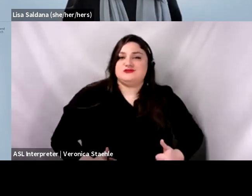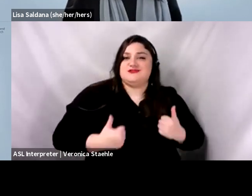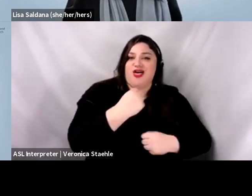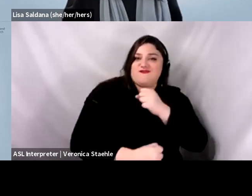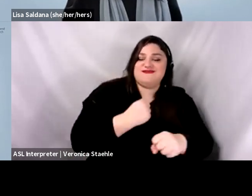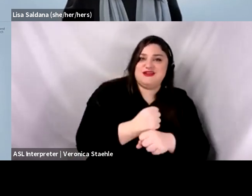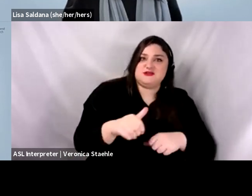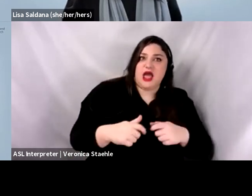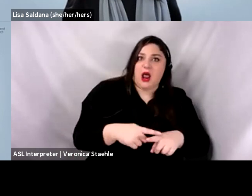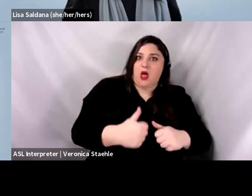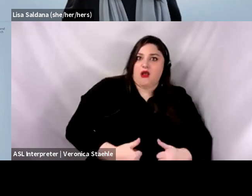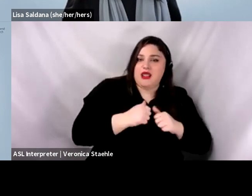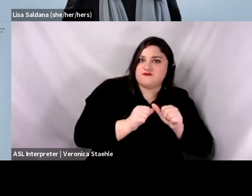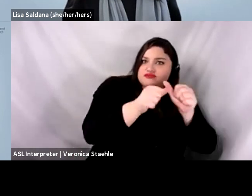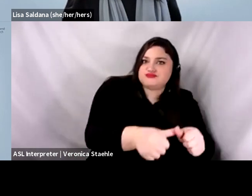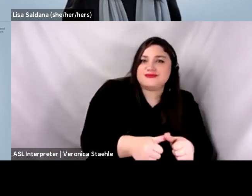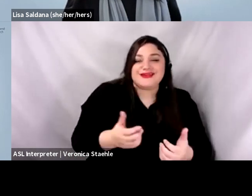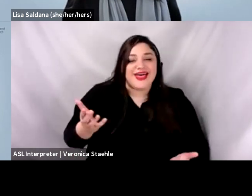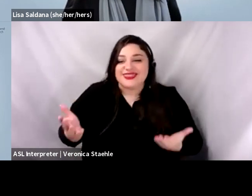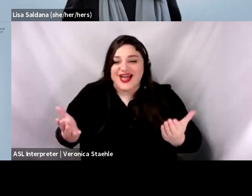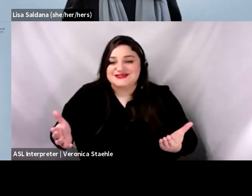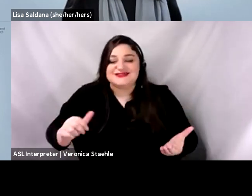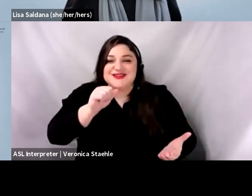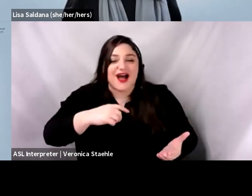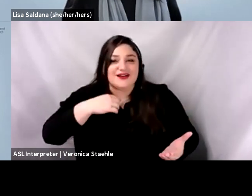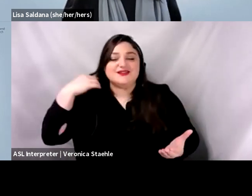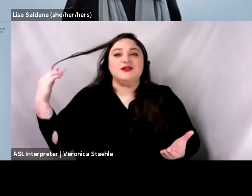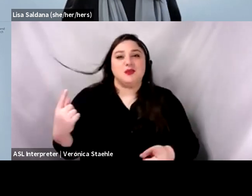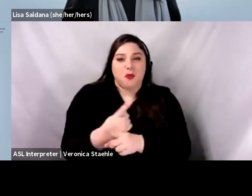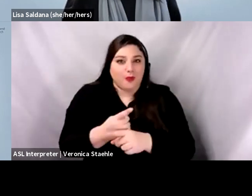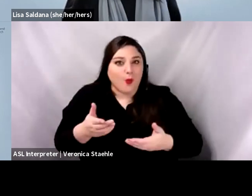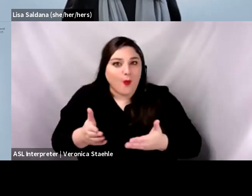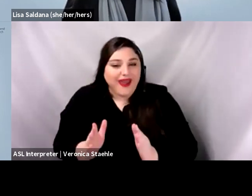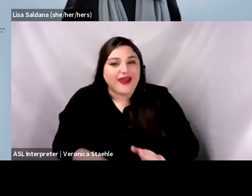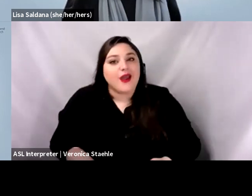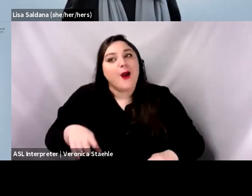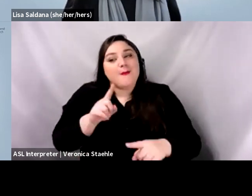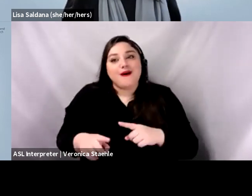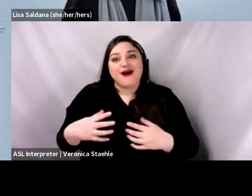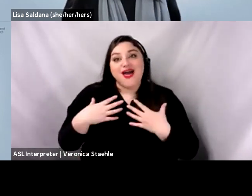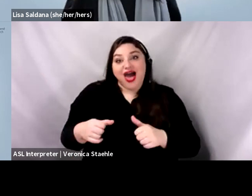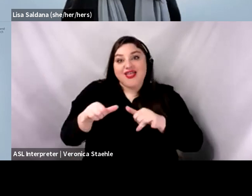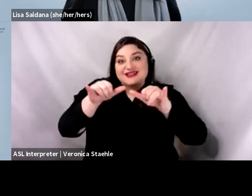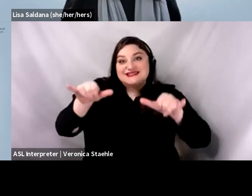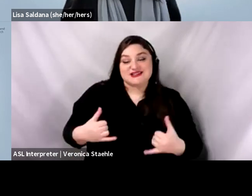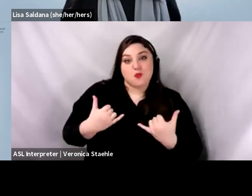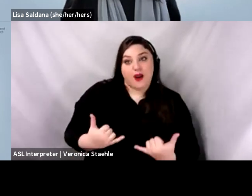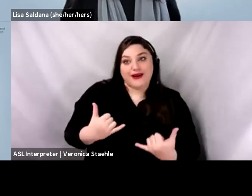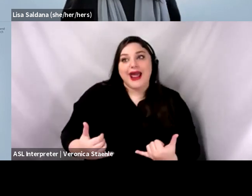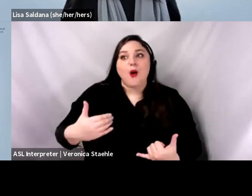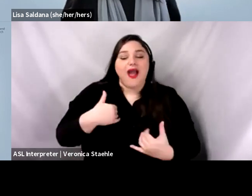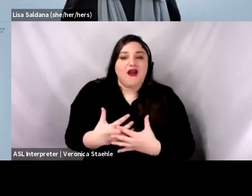but health systems, um, you know, for instance, are under, under significant pressure to,